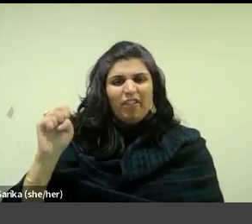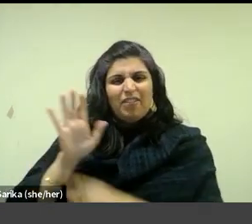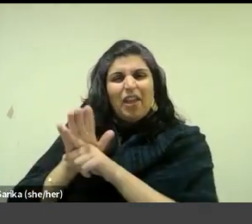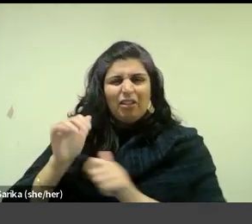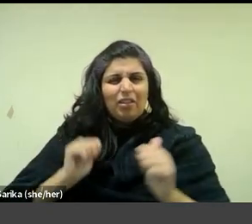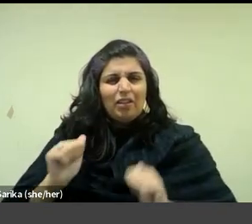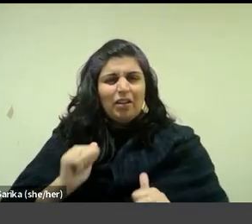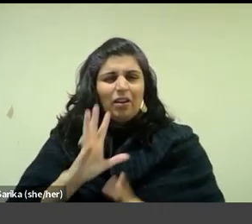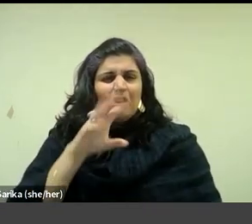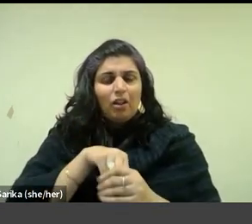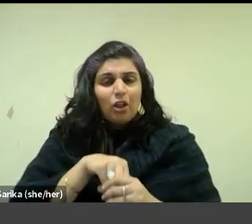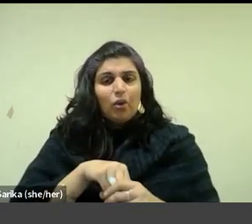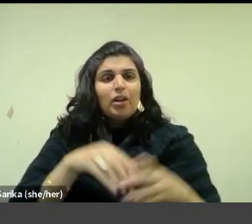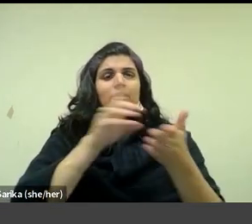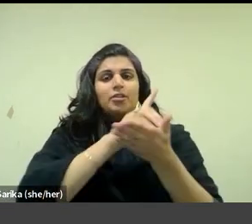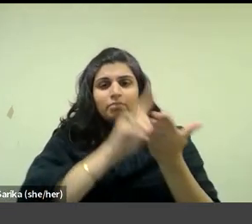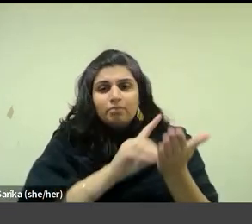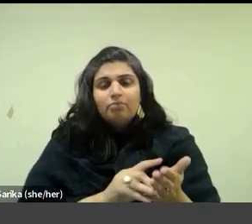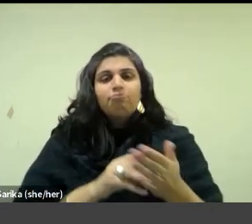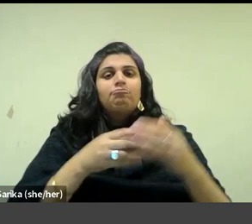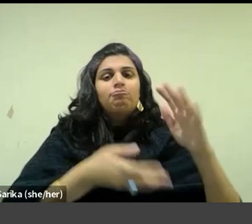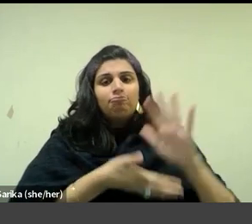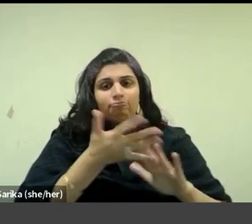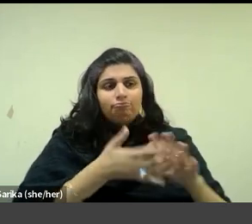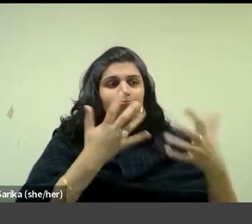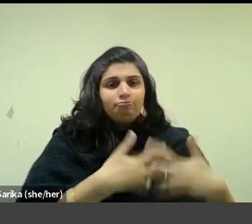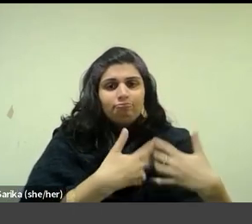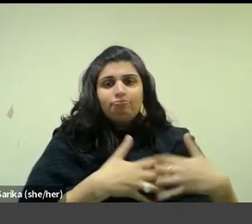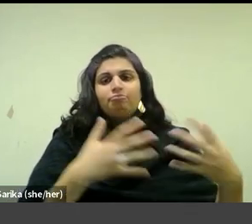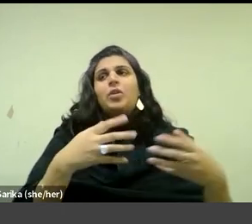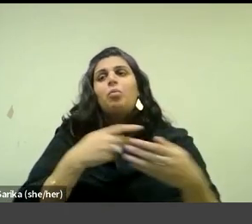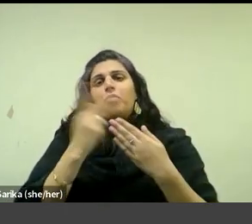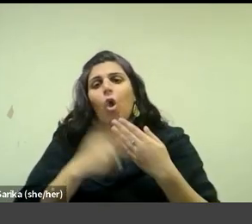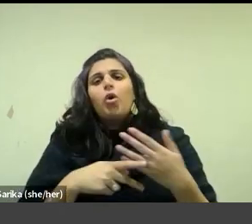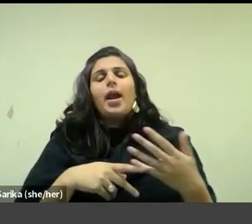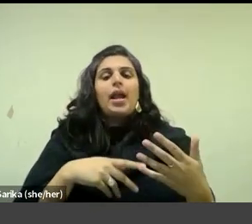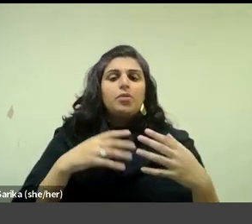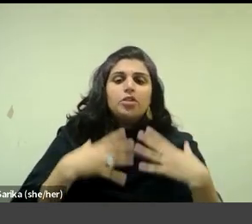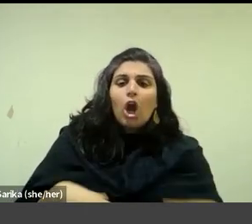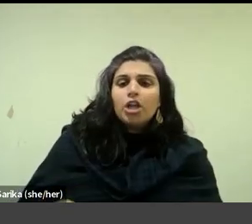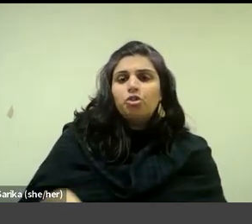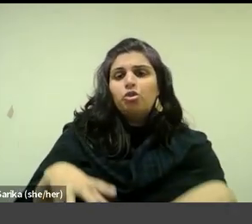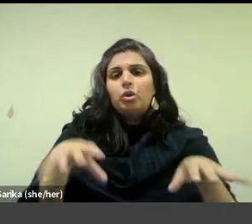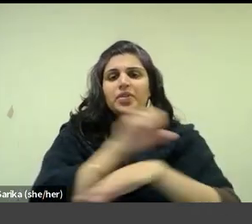included the design and manufacture of programmes, costumes and stage sets.